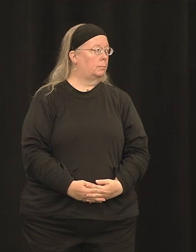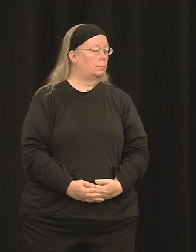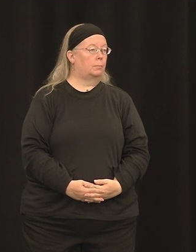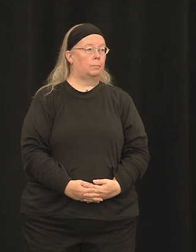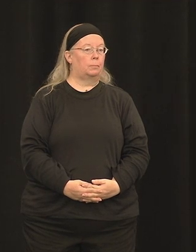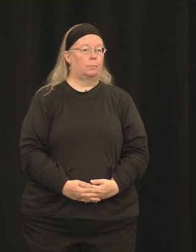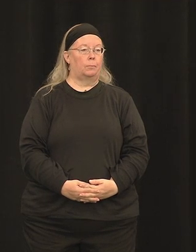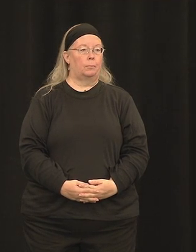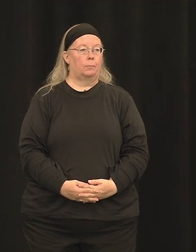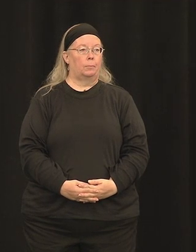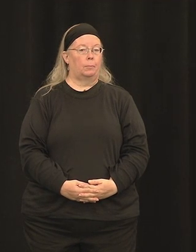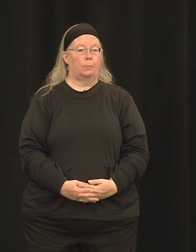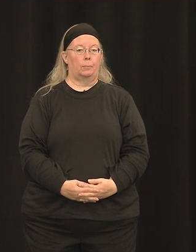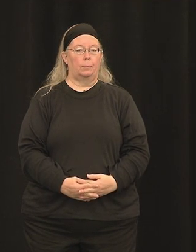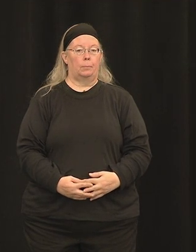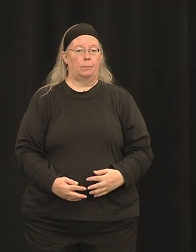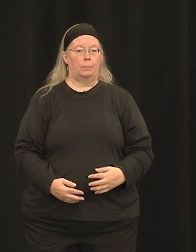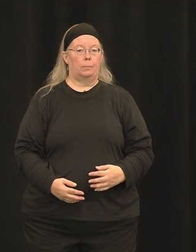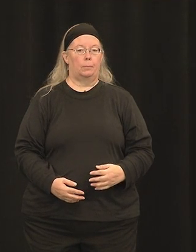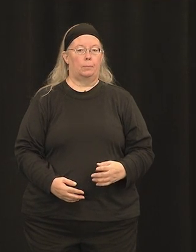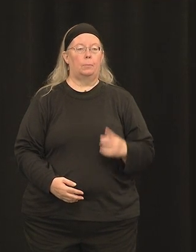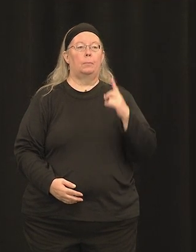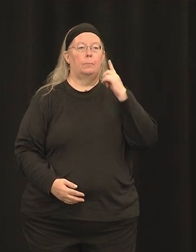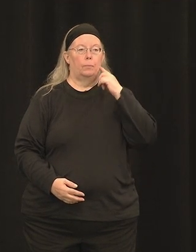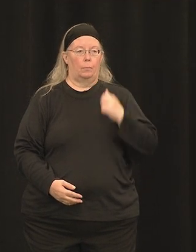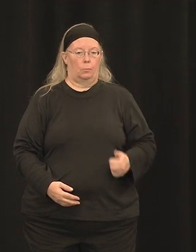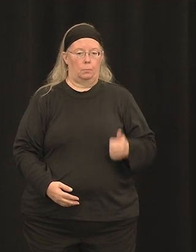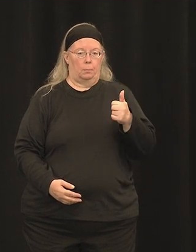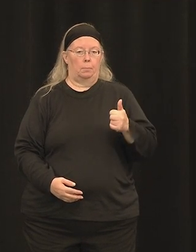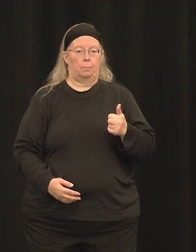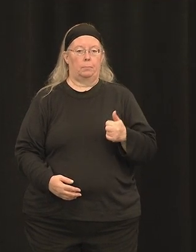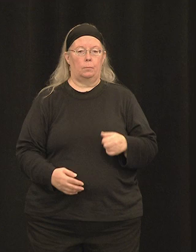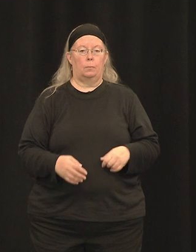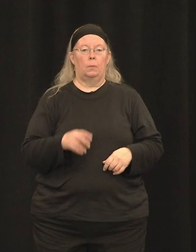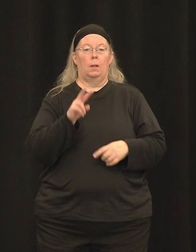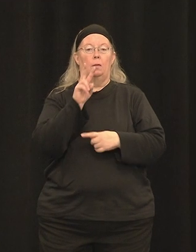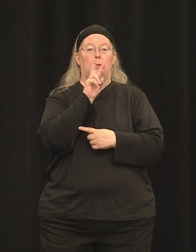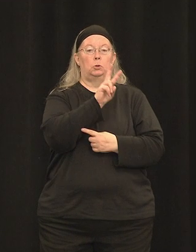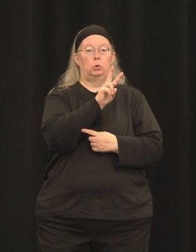Okay. In large genes, dual AAV vectors are used.